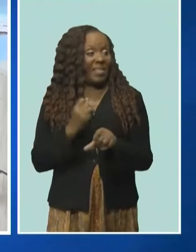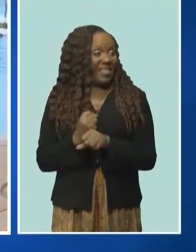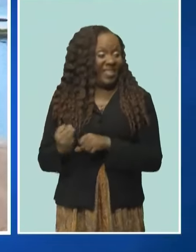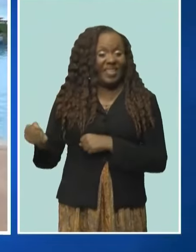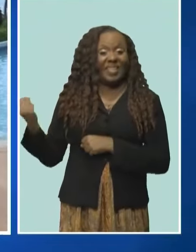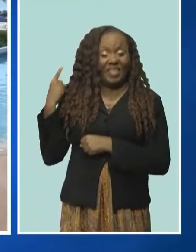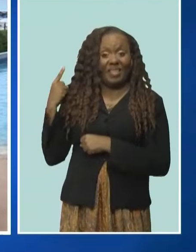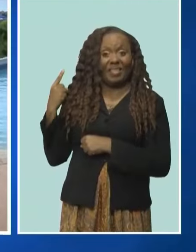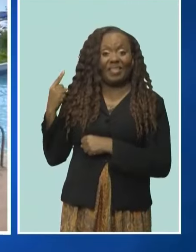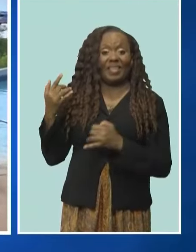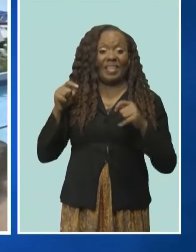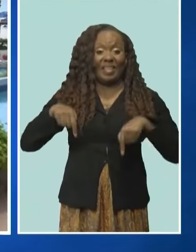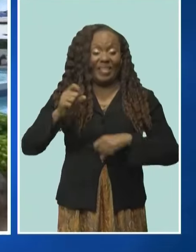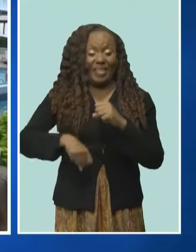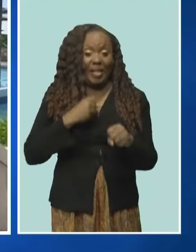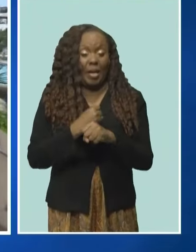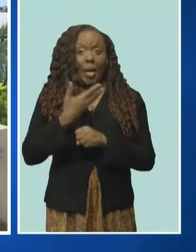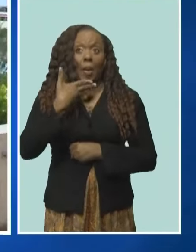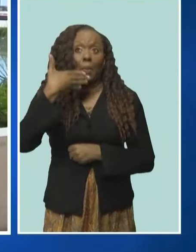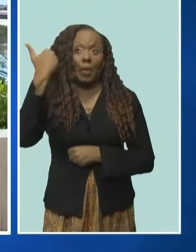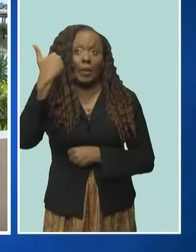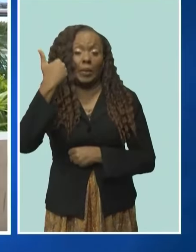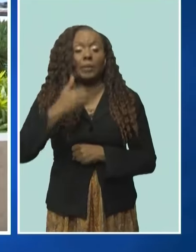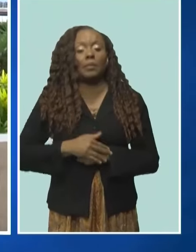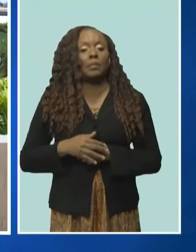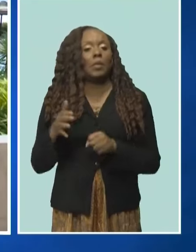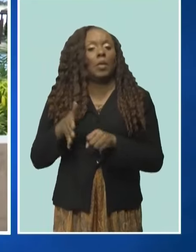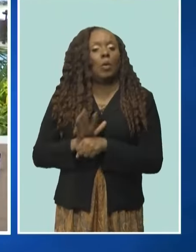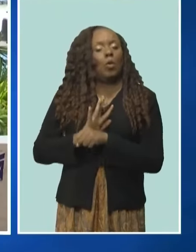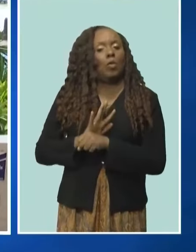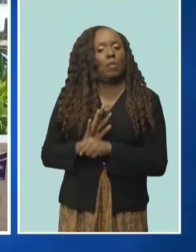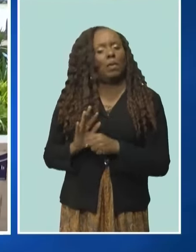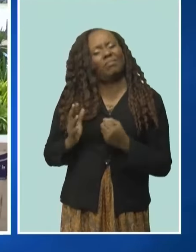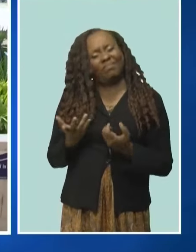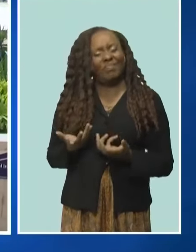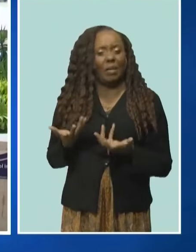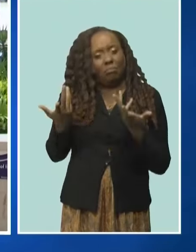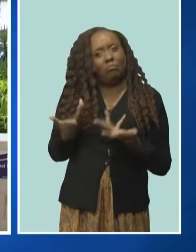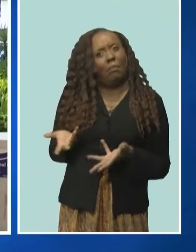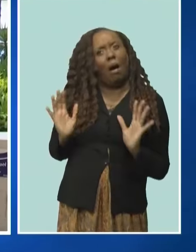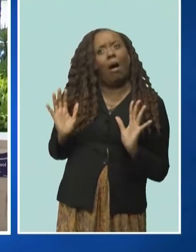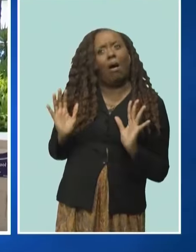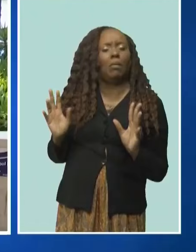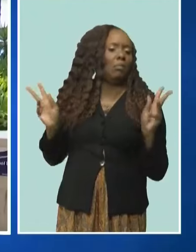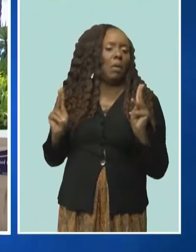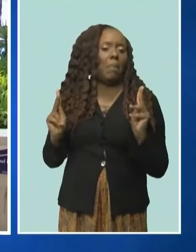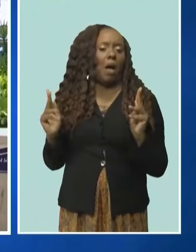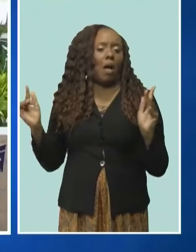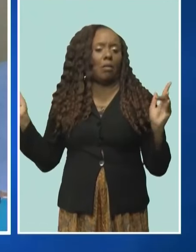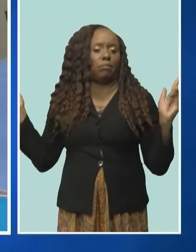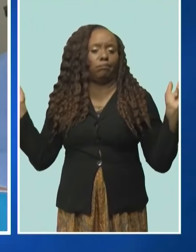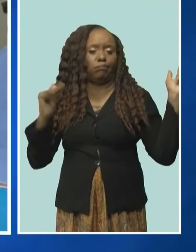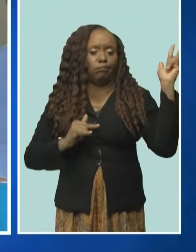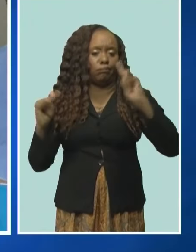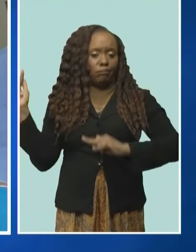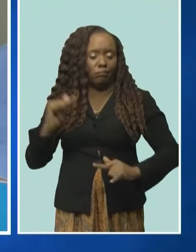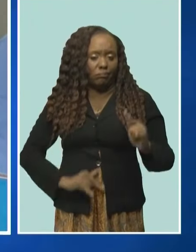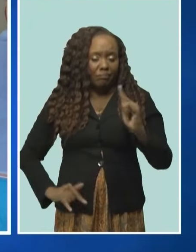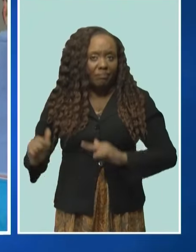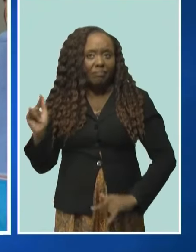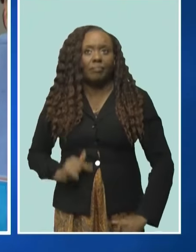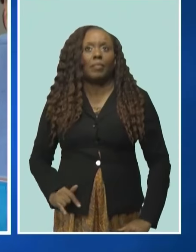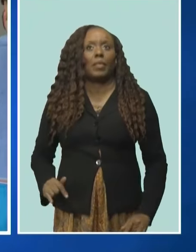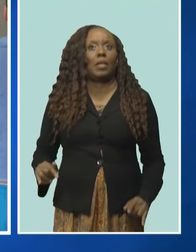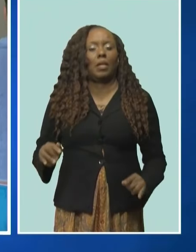looks good. Mr. Montiel says with the pandemic now a thing of the past, people are traveling, and again, Barbados is a highly sought